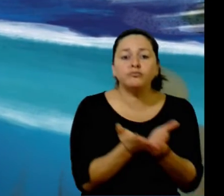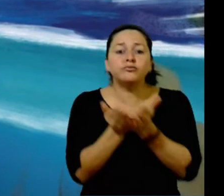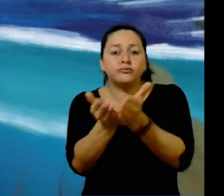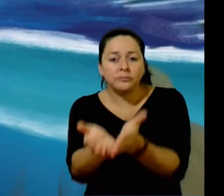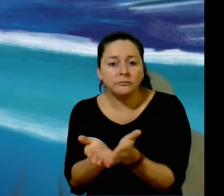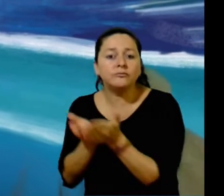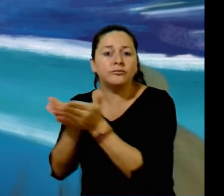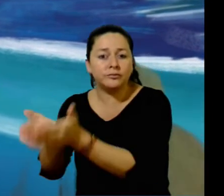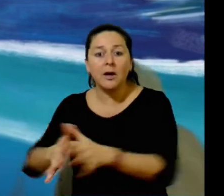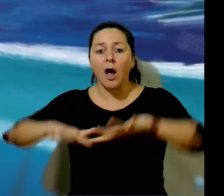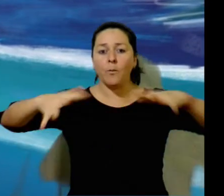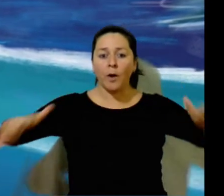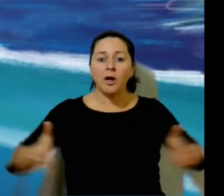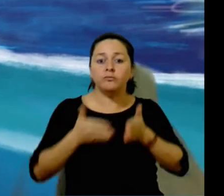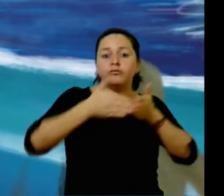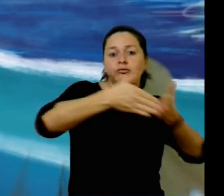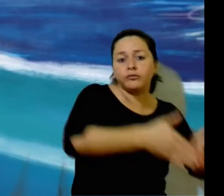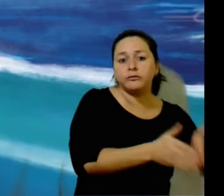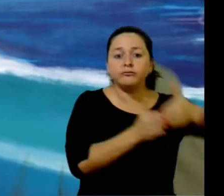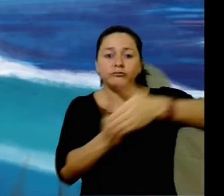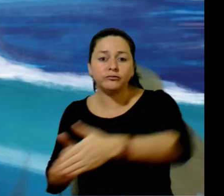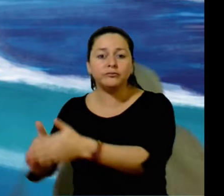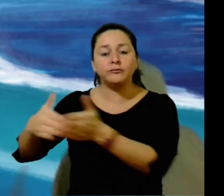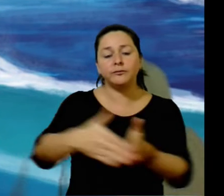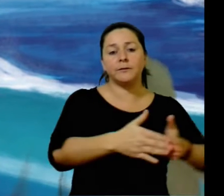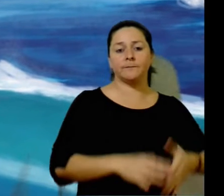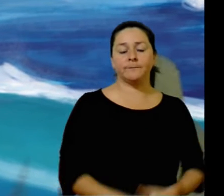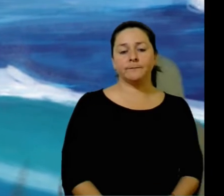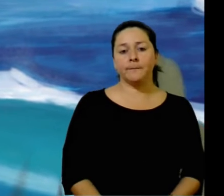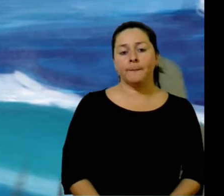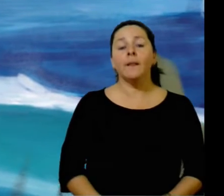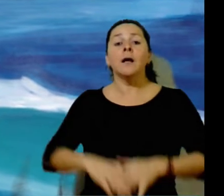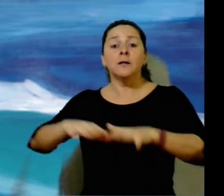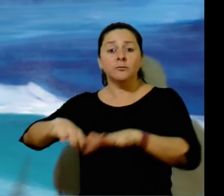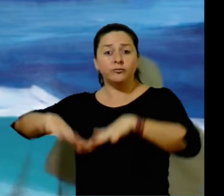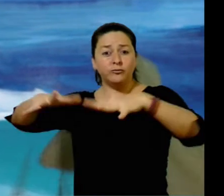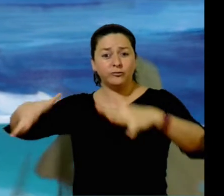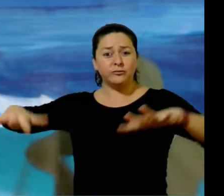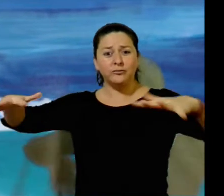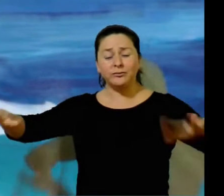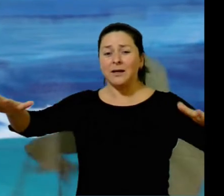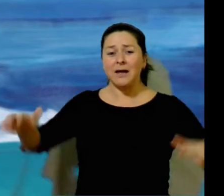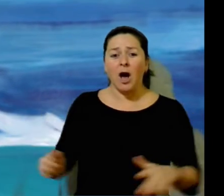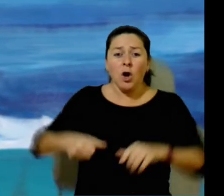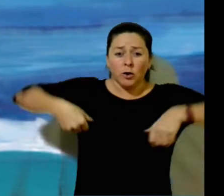big noisy port where hundreds of ships pass through every day. Oh, listen to that deafening